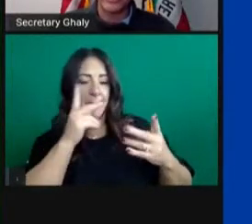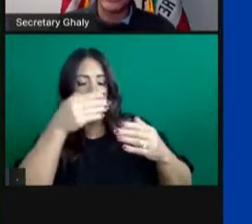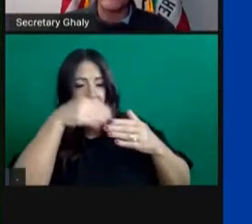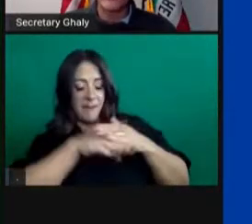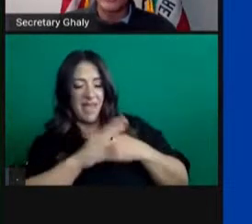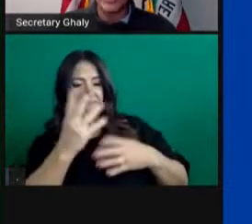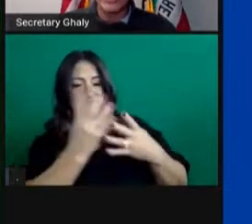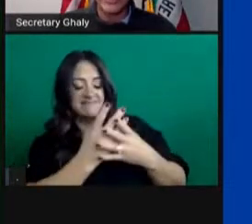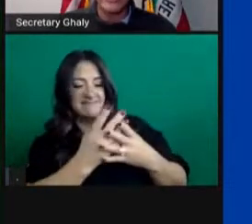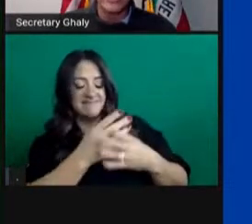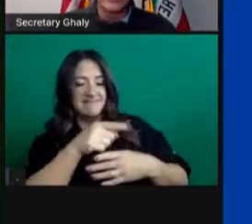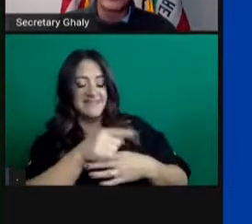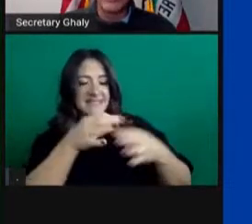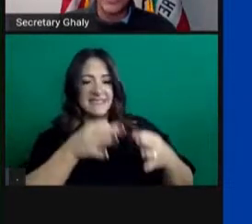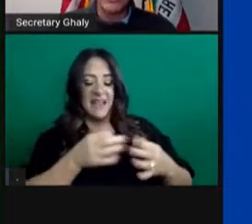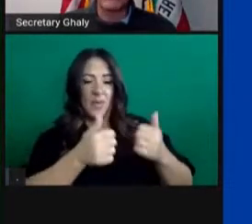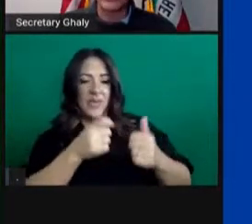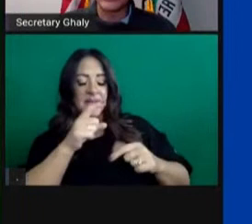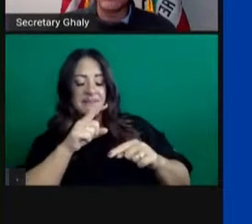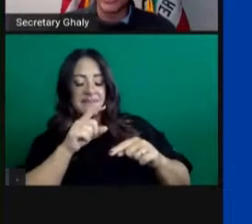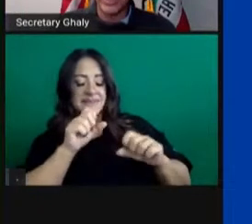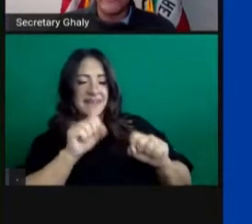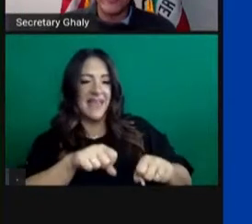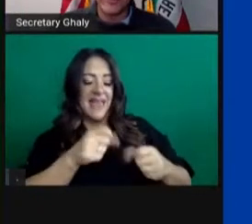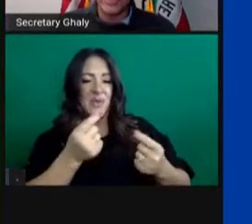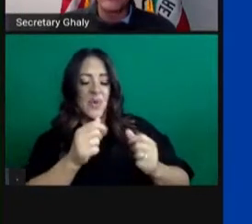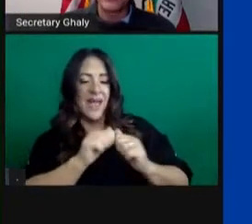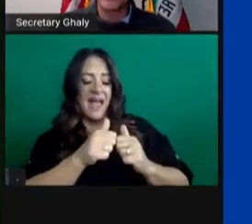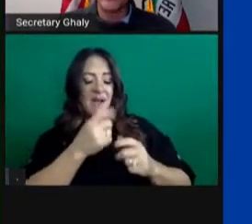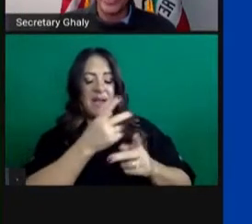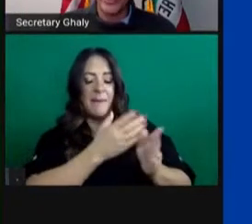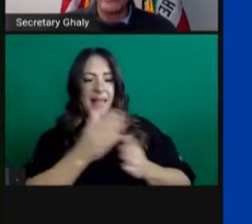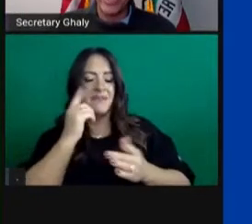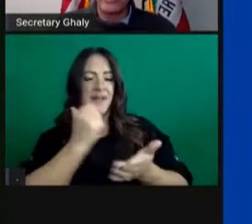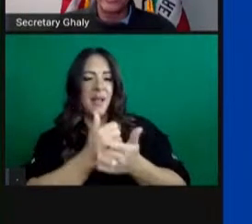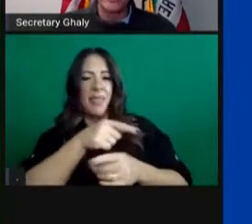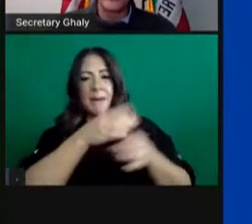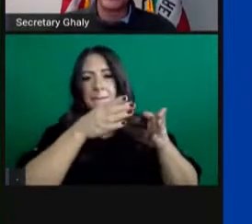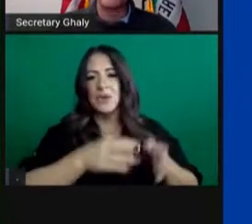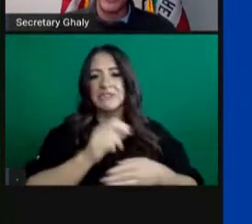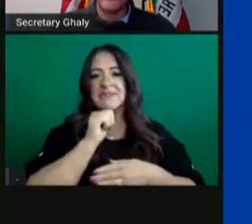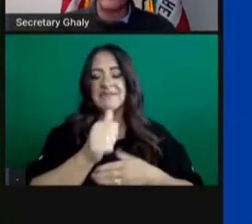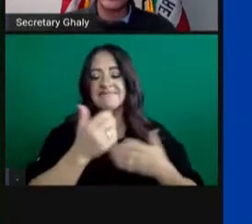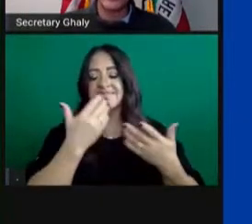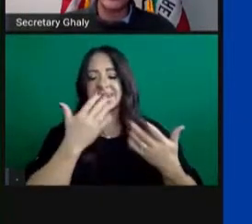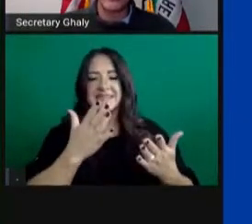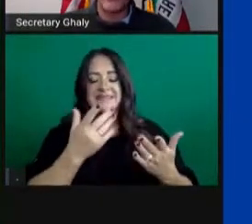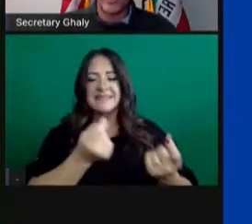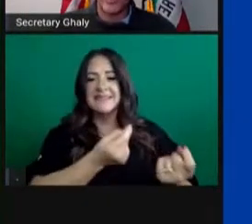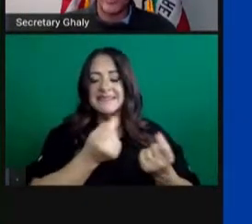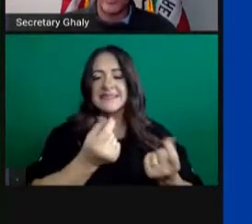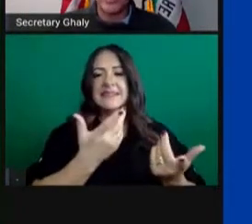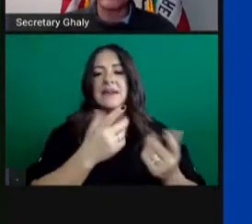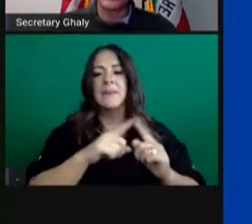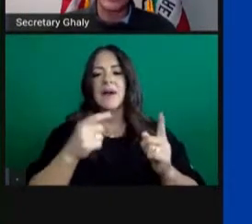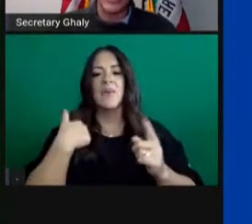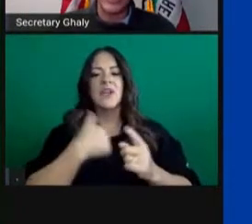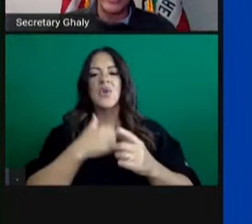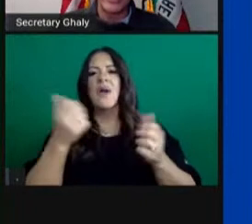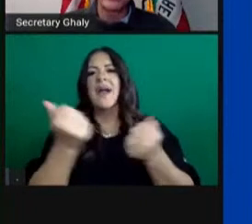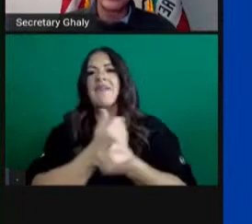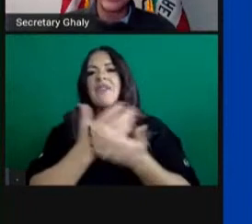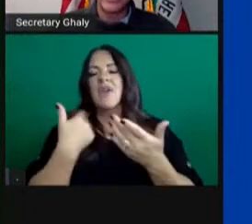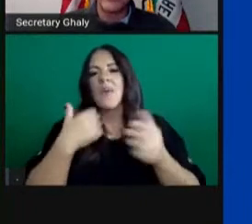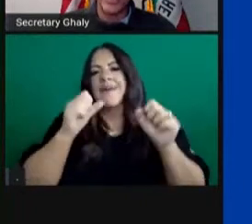scarce resources. Again, something that we need to plan for, be prepared around, but do everything in our power